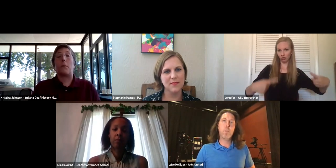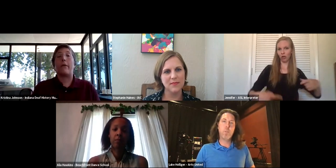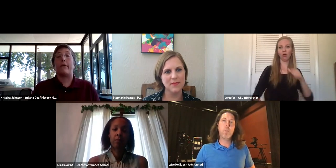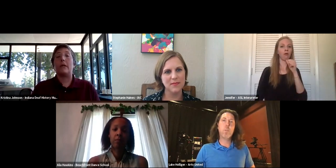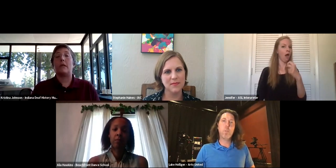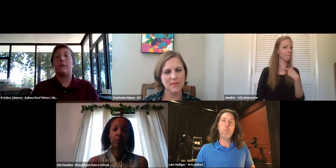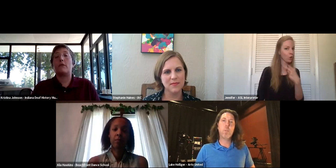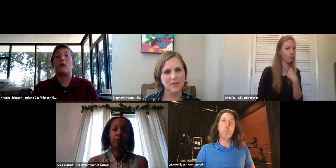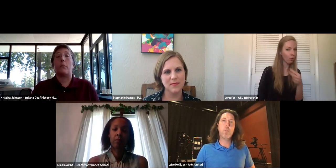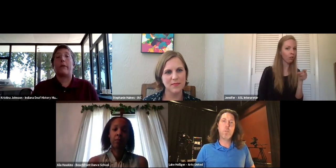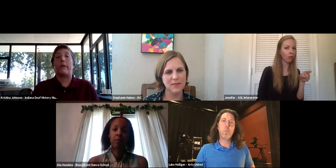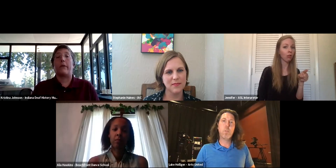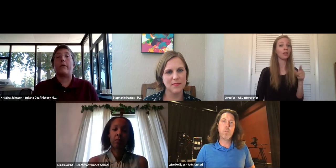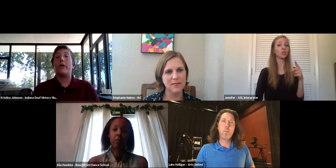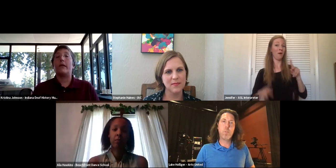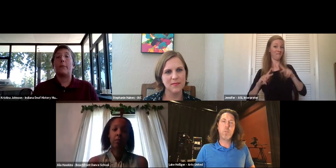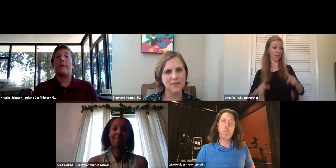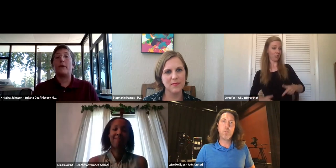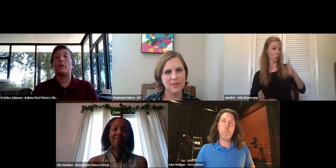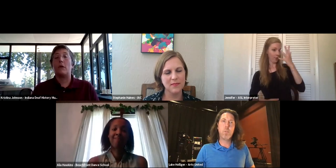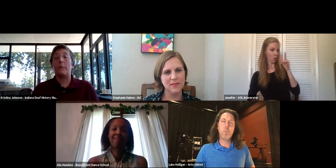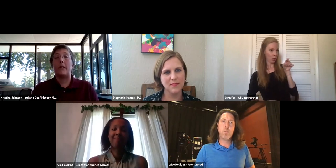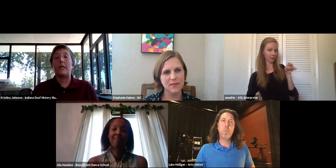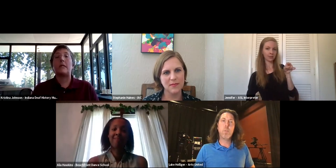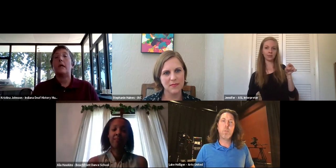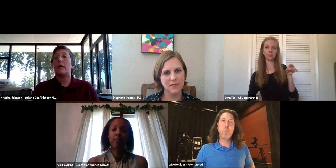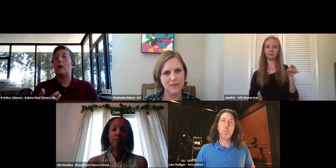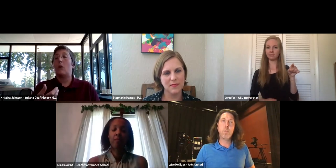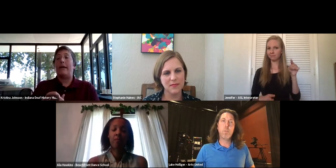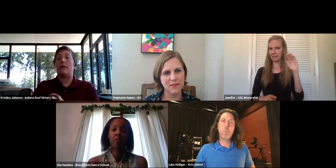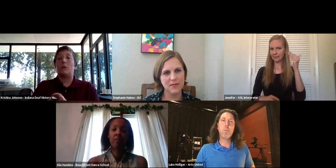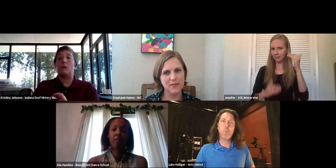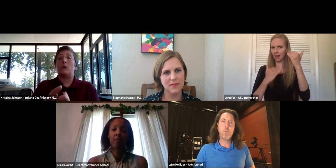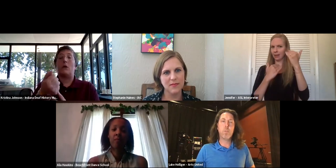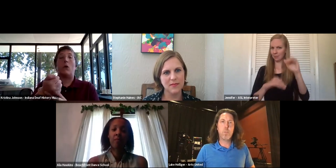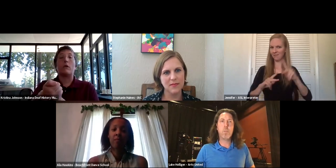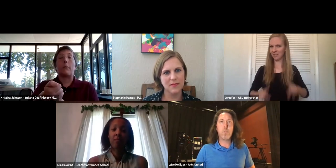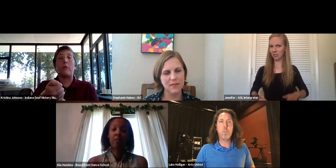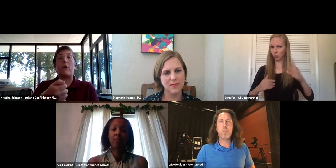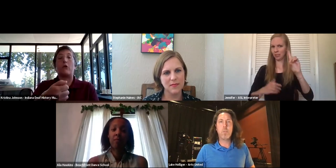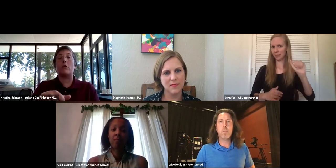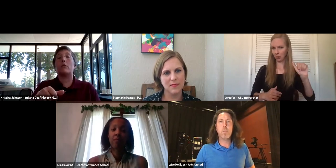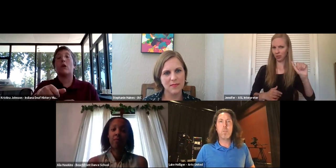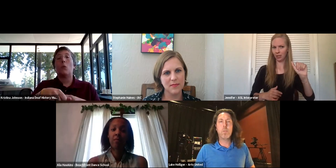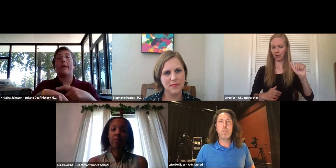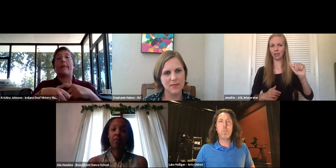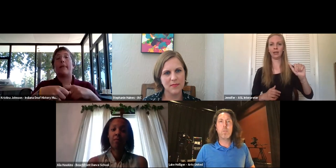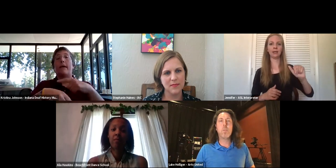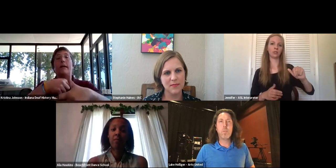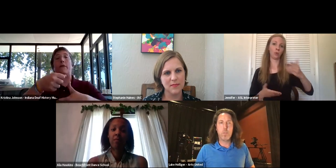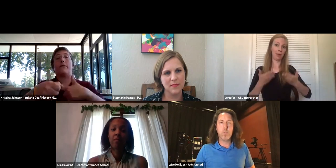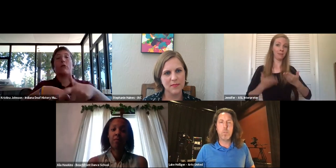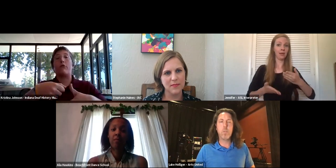physical appearance, physical appearance, very limited physical abilities, you know, had to, you know, holding paint brushes